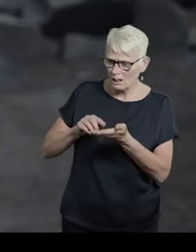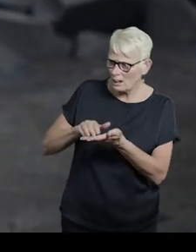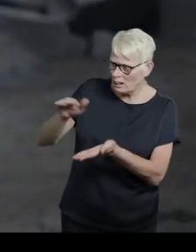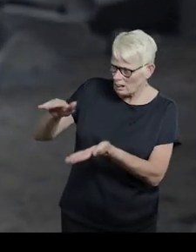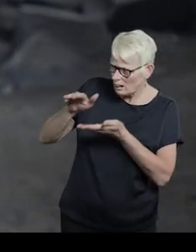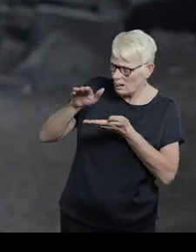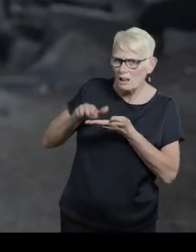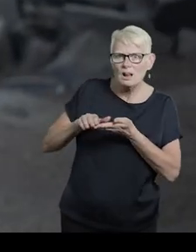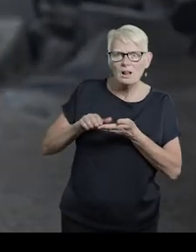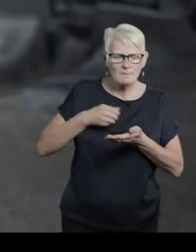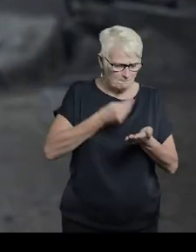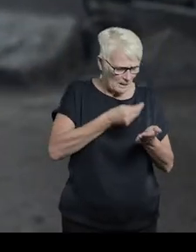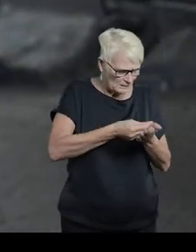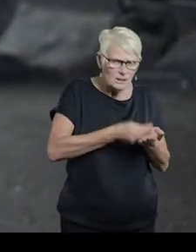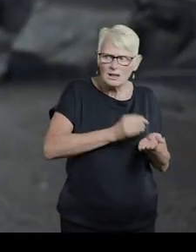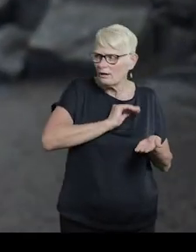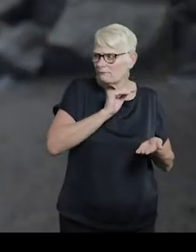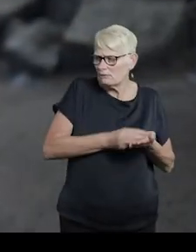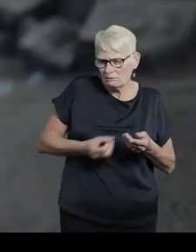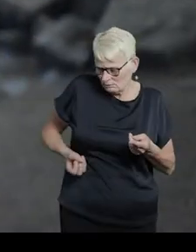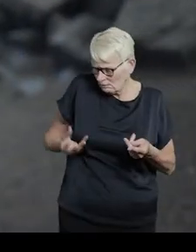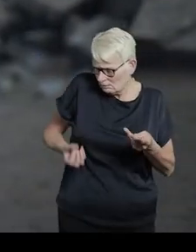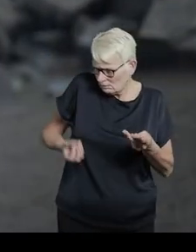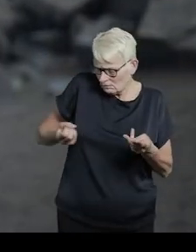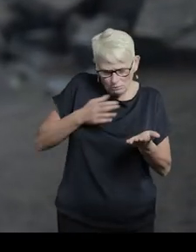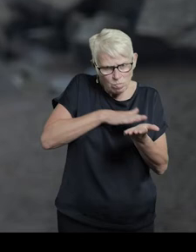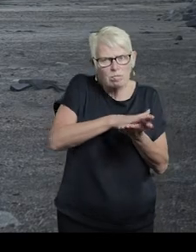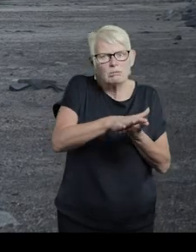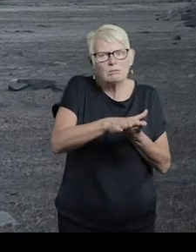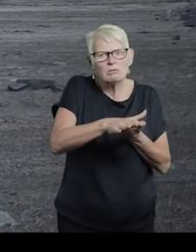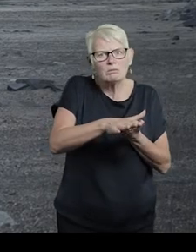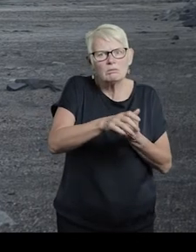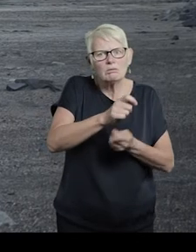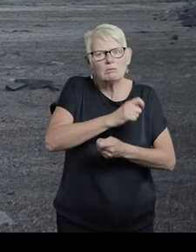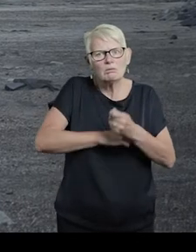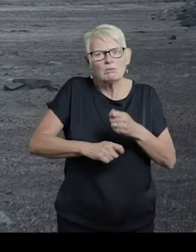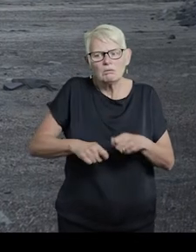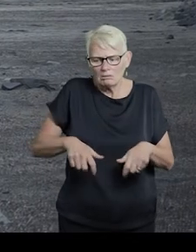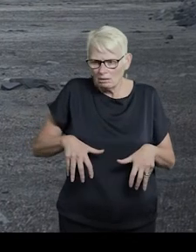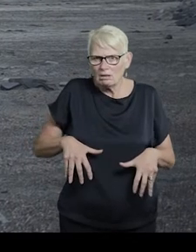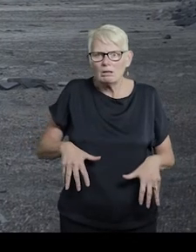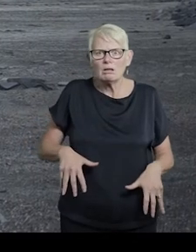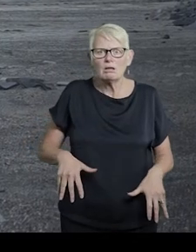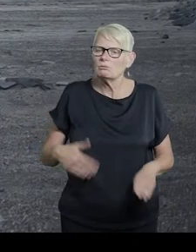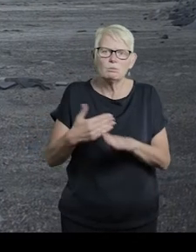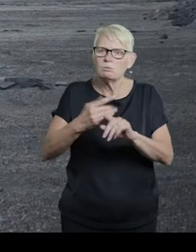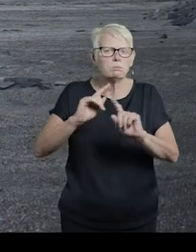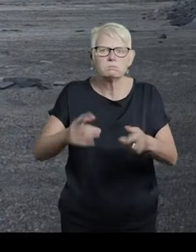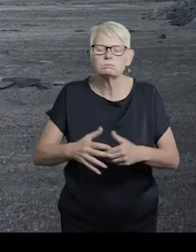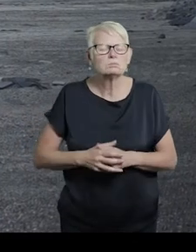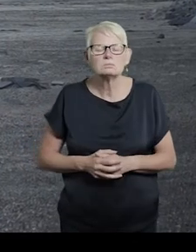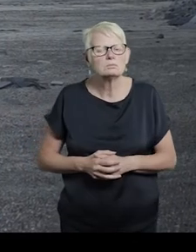Rainy day fund. Swallowed by a storm. Drowning. Can't work.